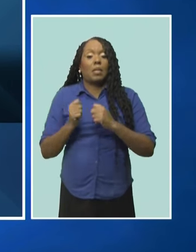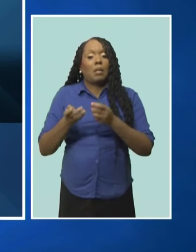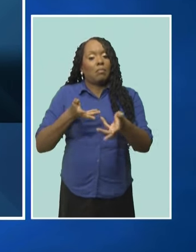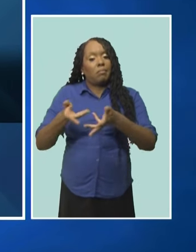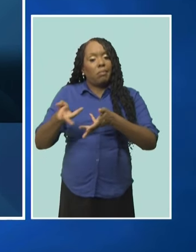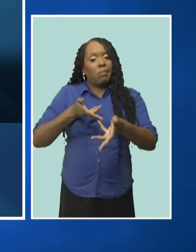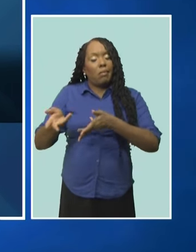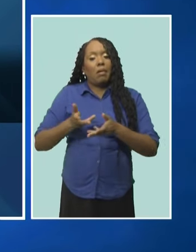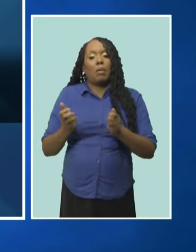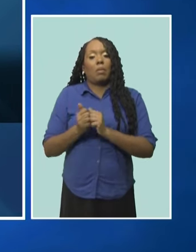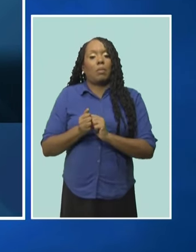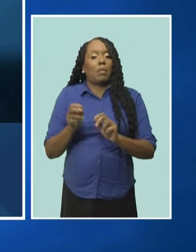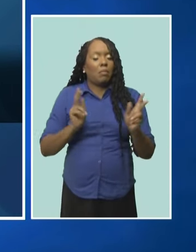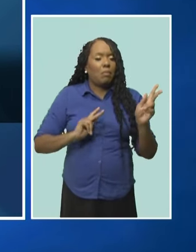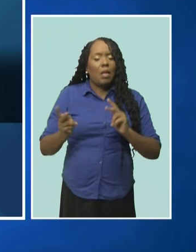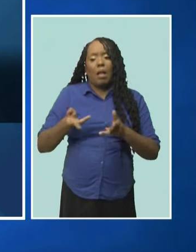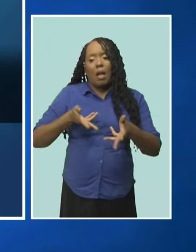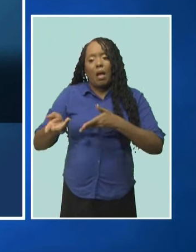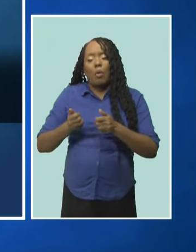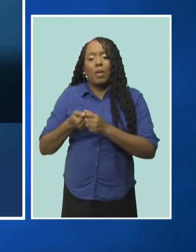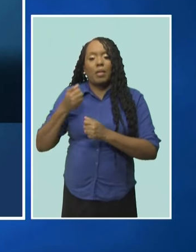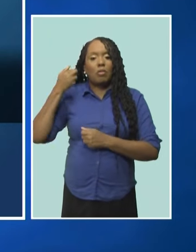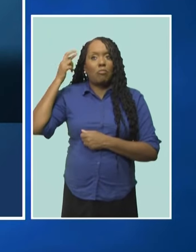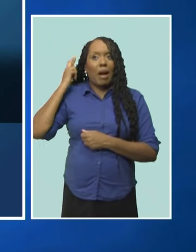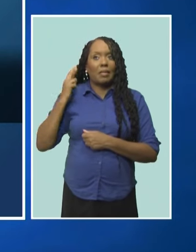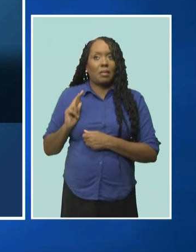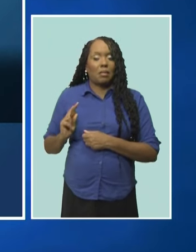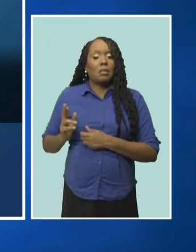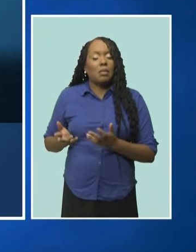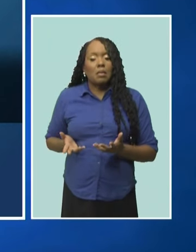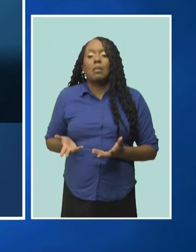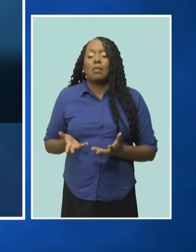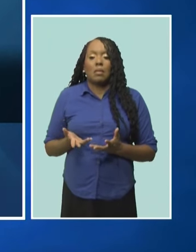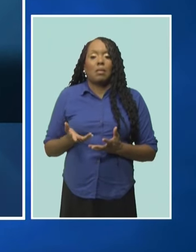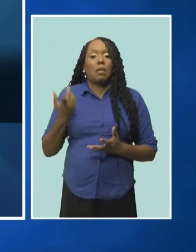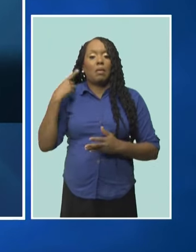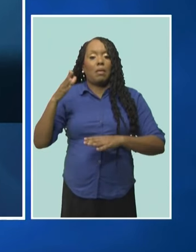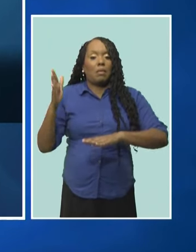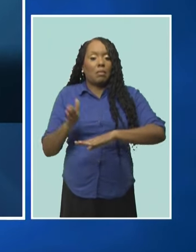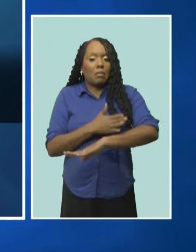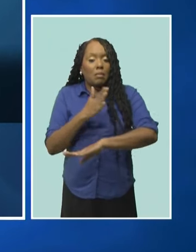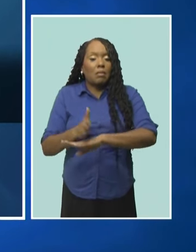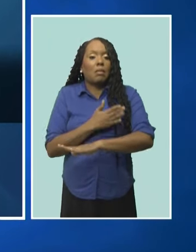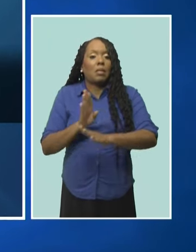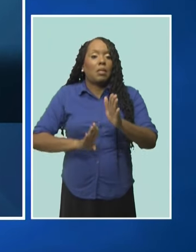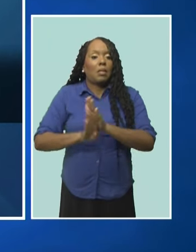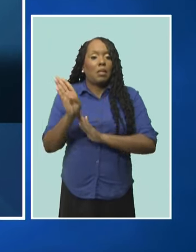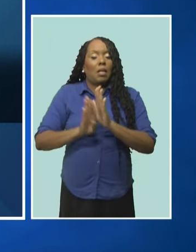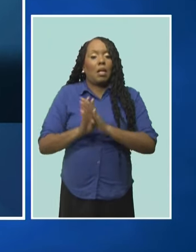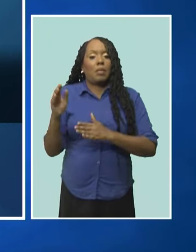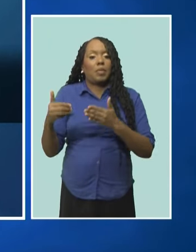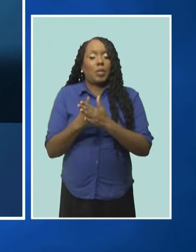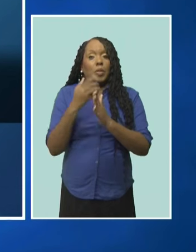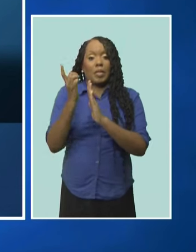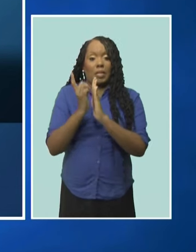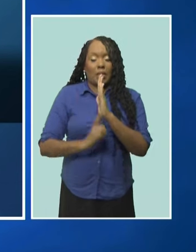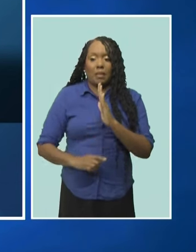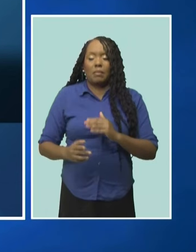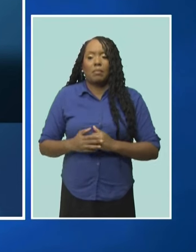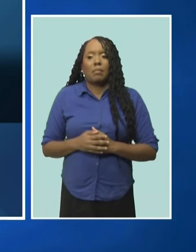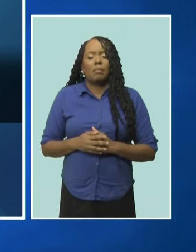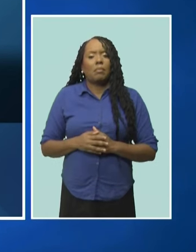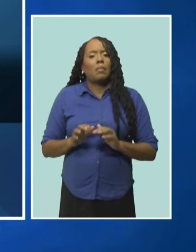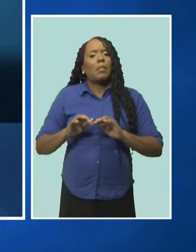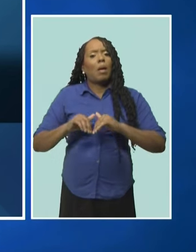and the wider Rastafarian community, who are the ultimate beneficiaries, to develop and execute the new design. We're looking at how do we